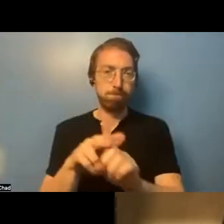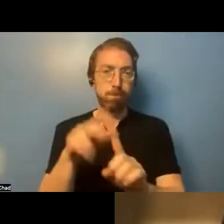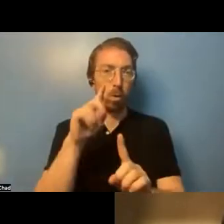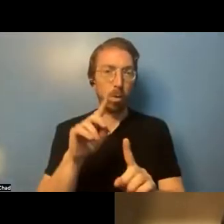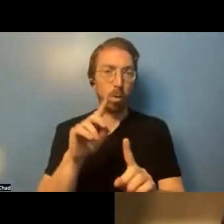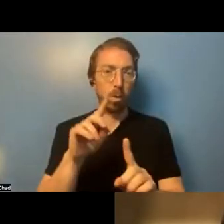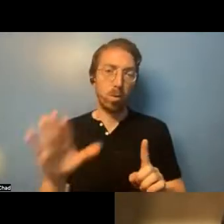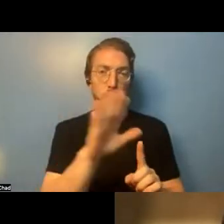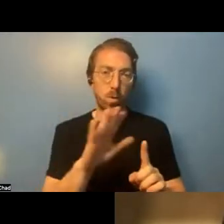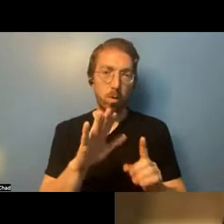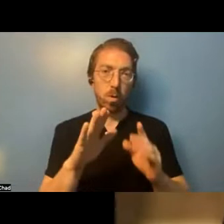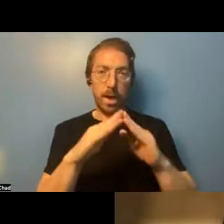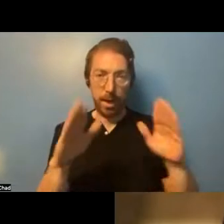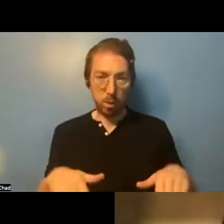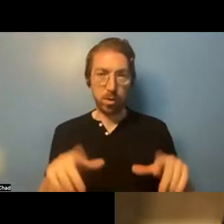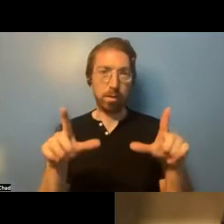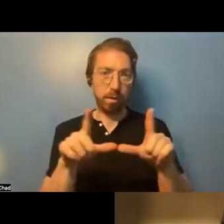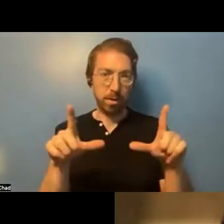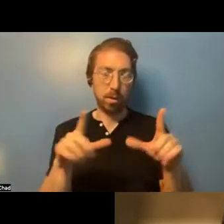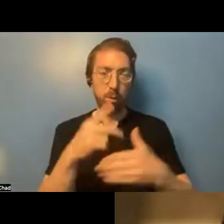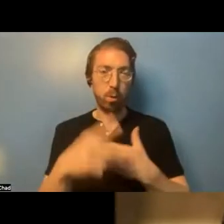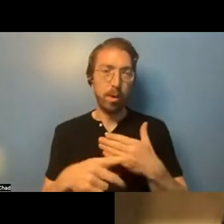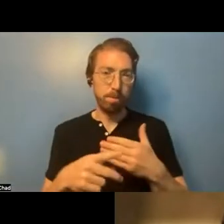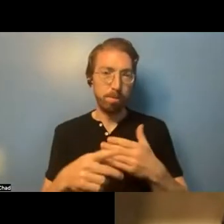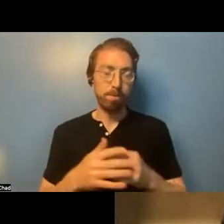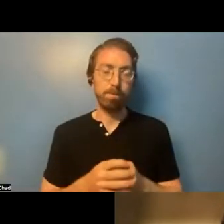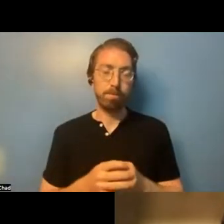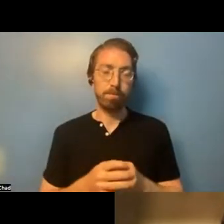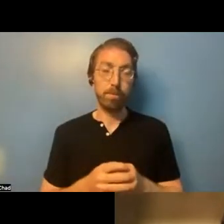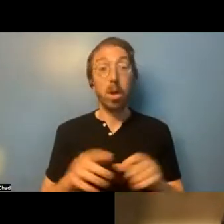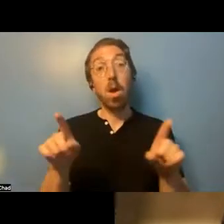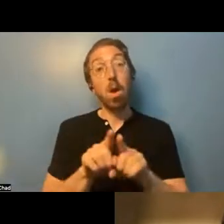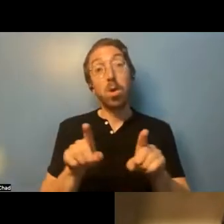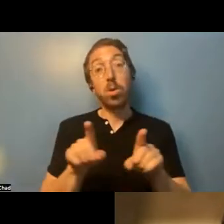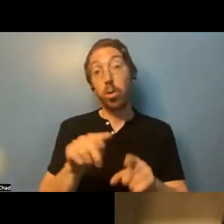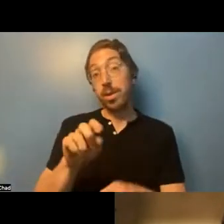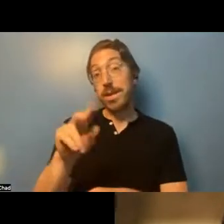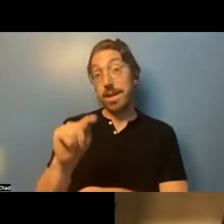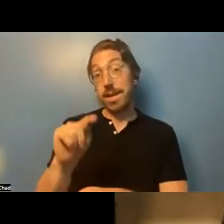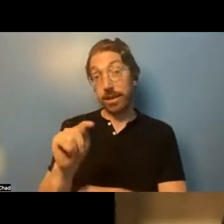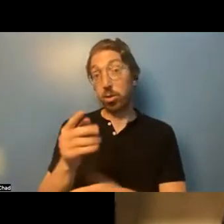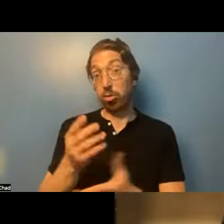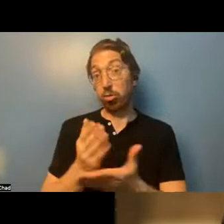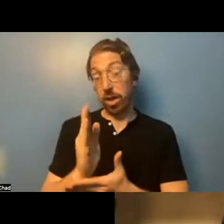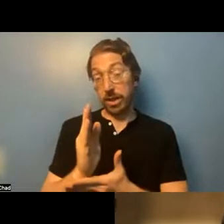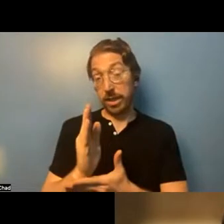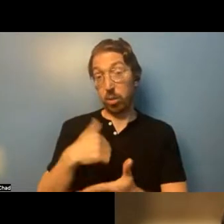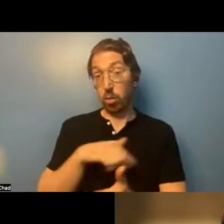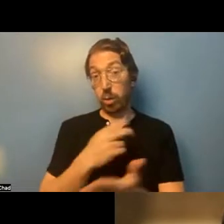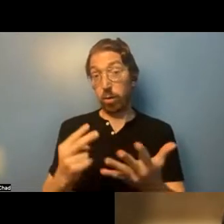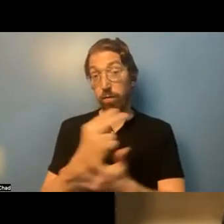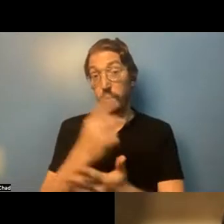you are. And similarly, the tenant rights that we reviewed for tenants in permanent supportive